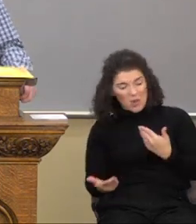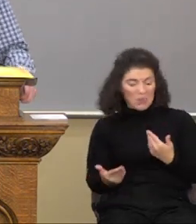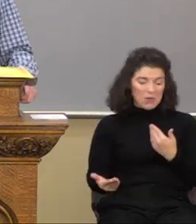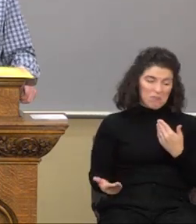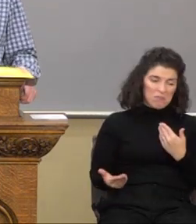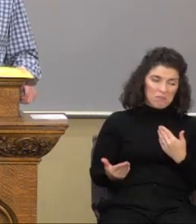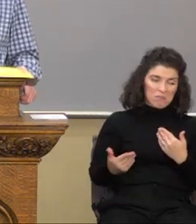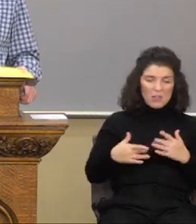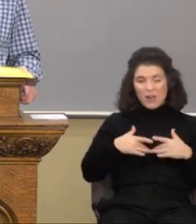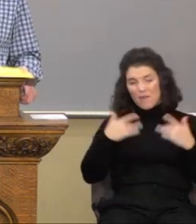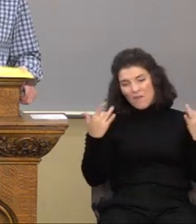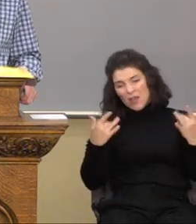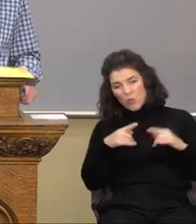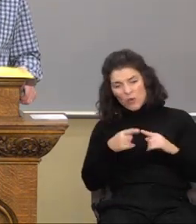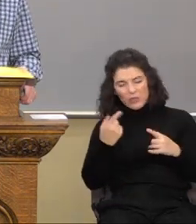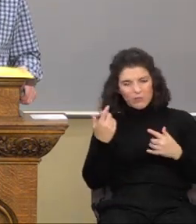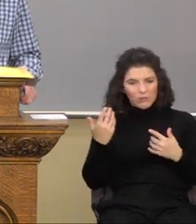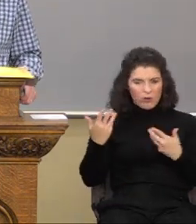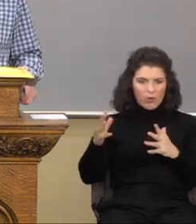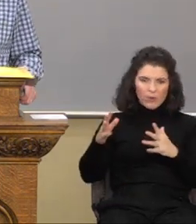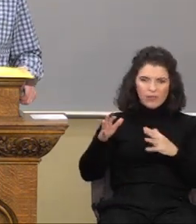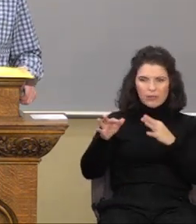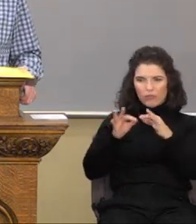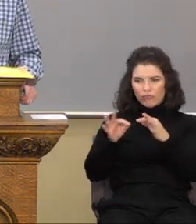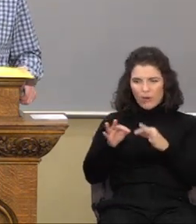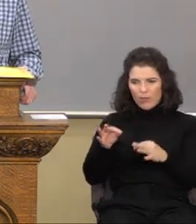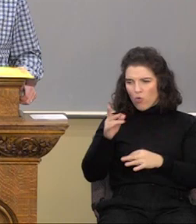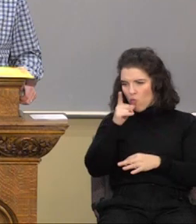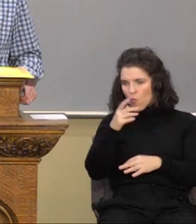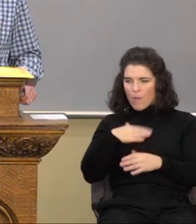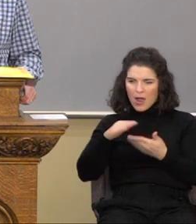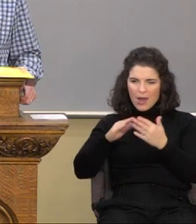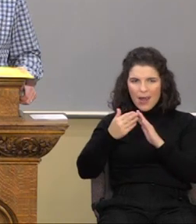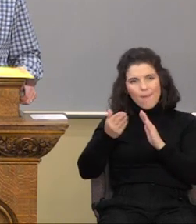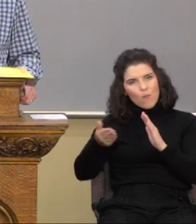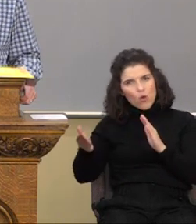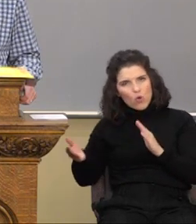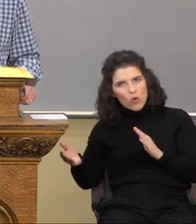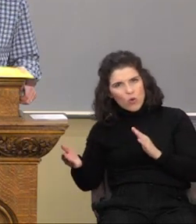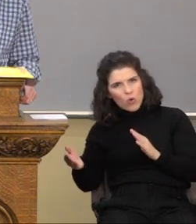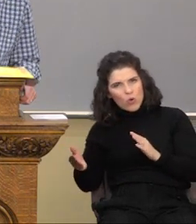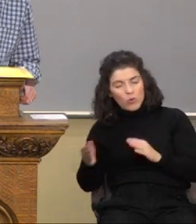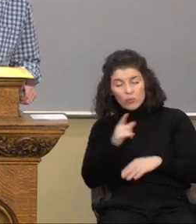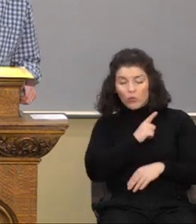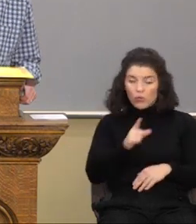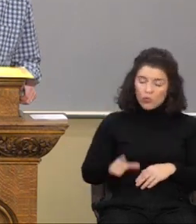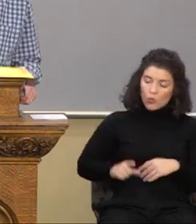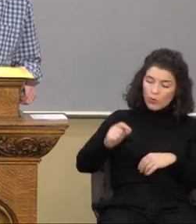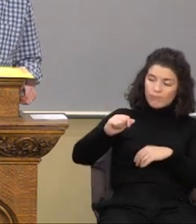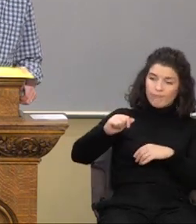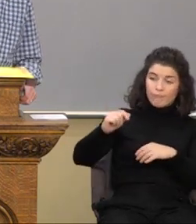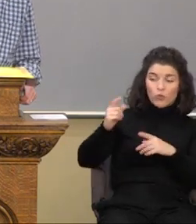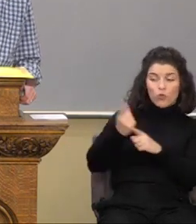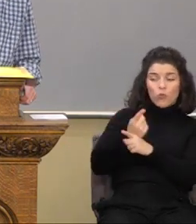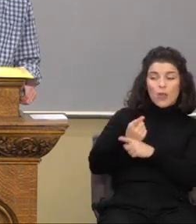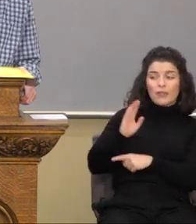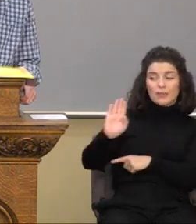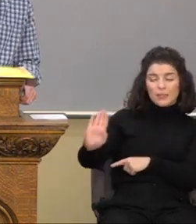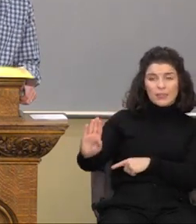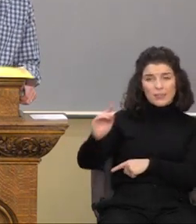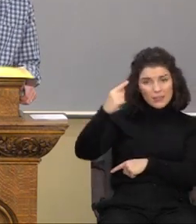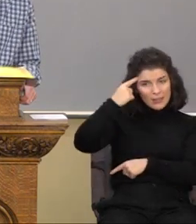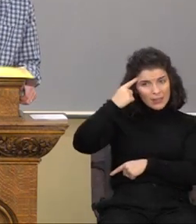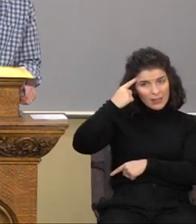where he already is defining who the neighbor is. So the Lord Jesus sets him right and then